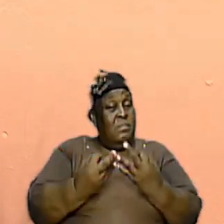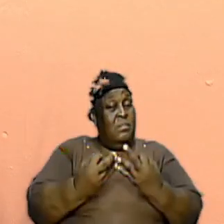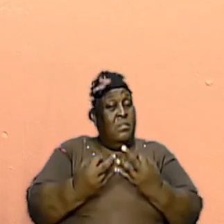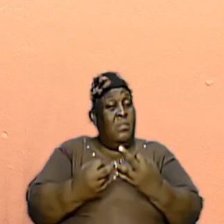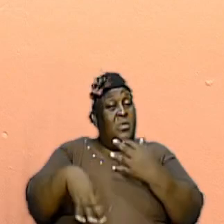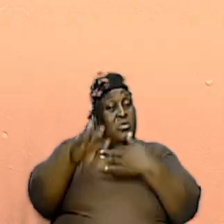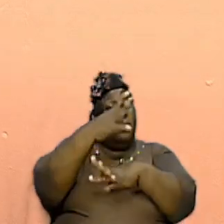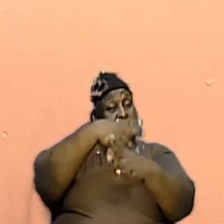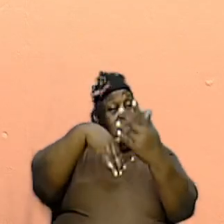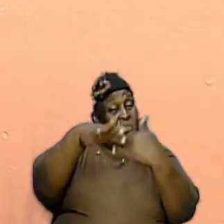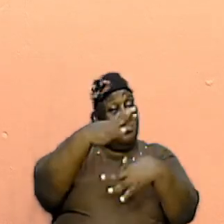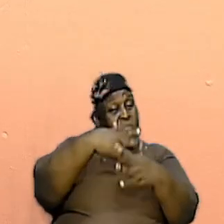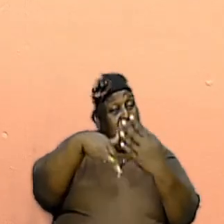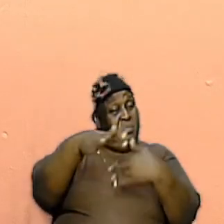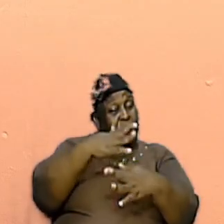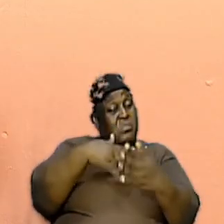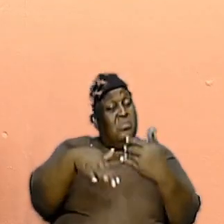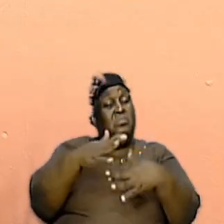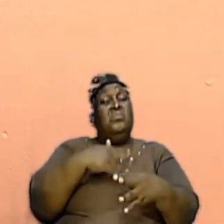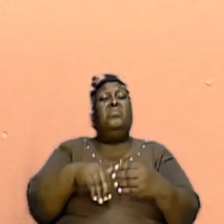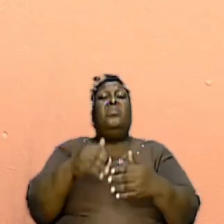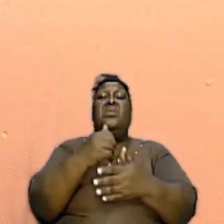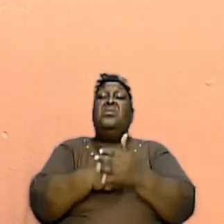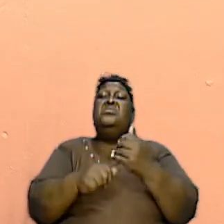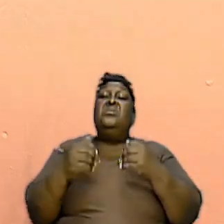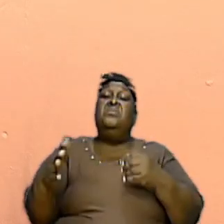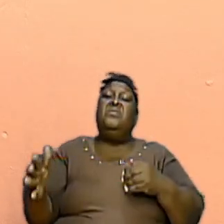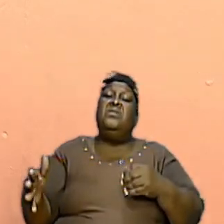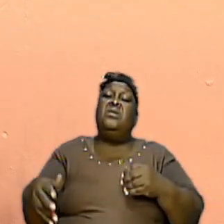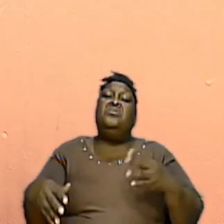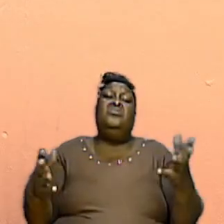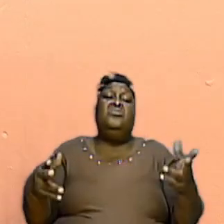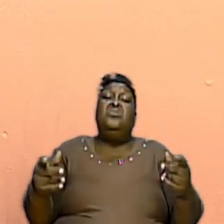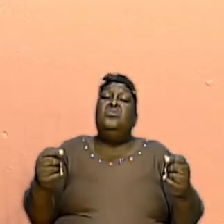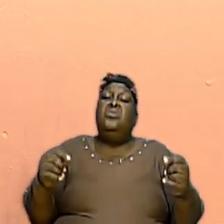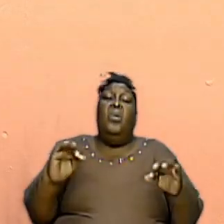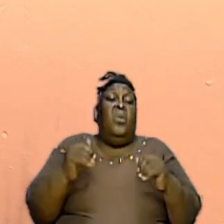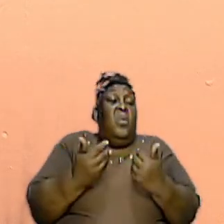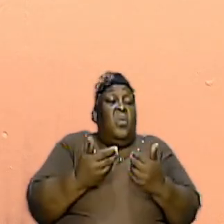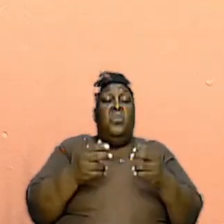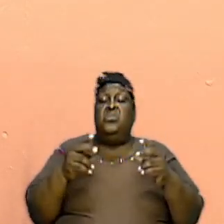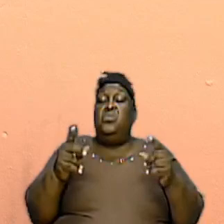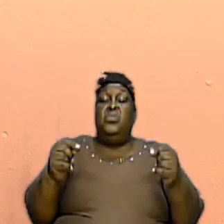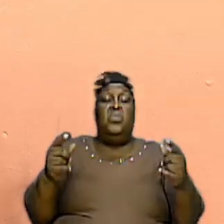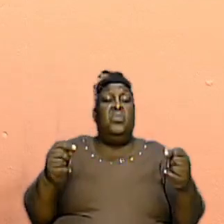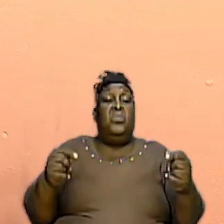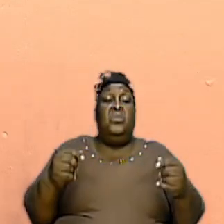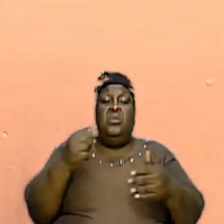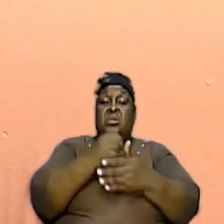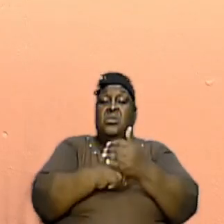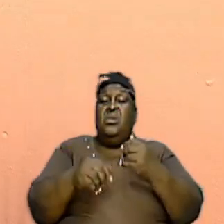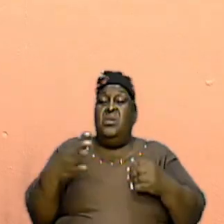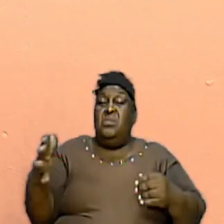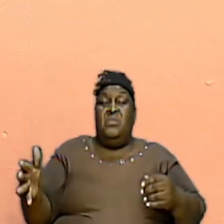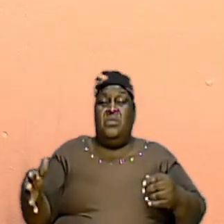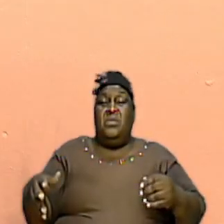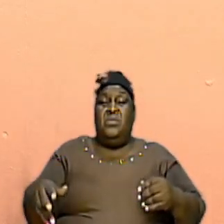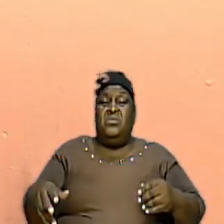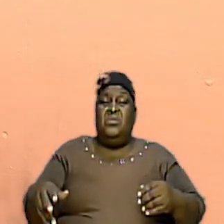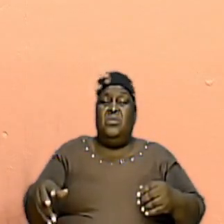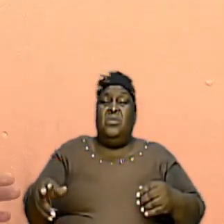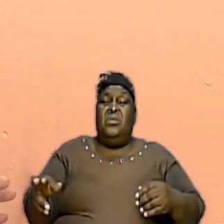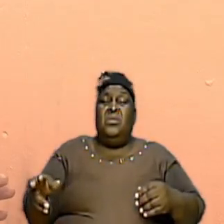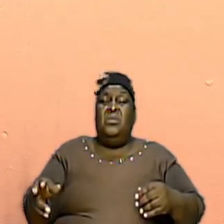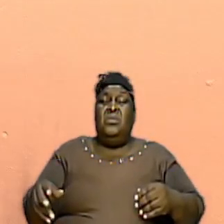socialization process, and you know, some things what we do, and how we do it, and so forth, some things will be common to us as